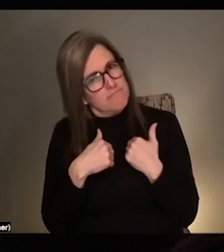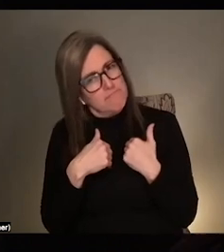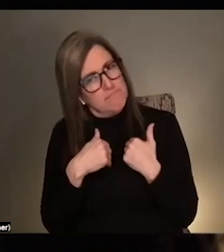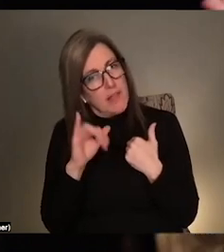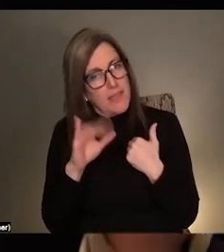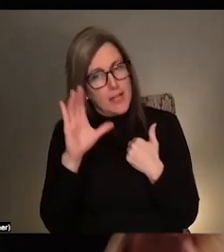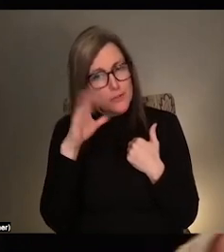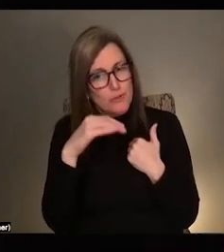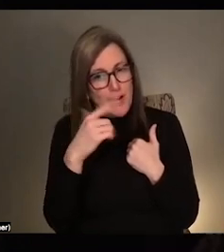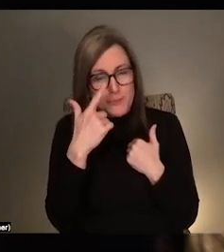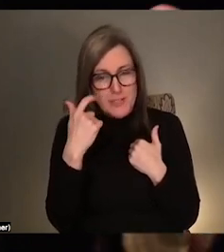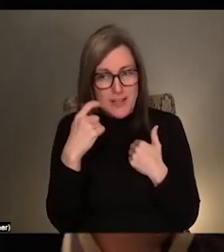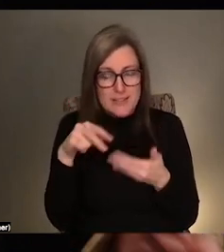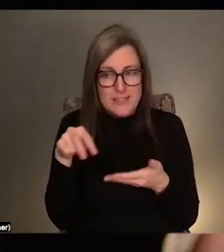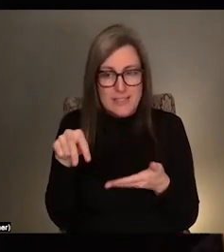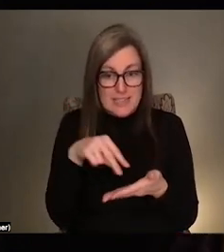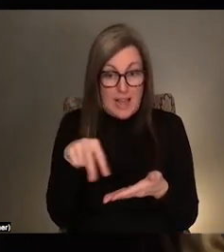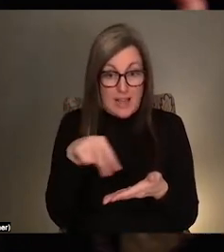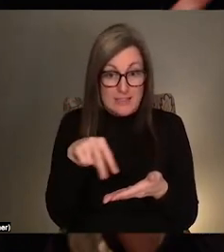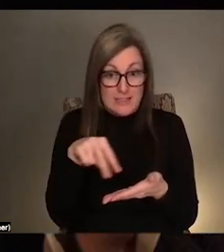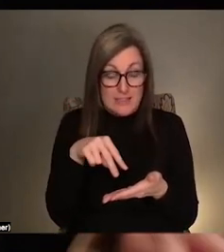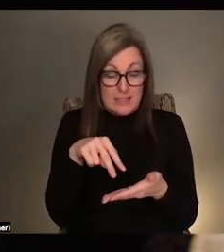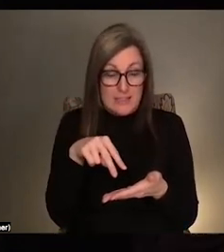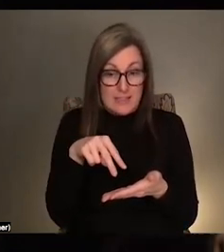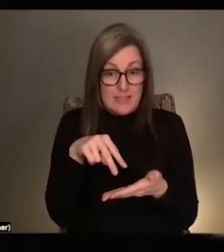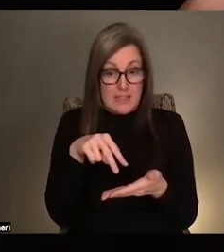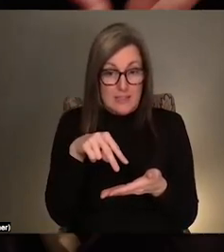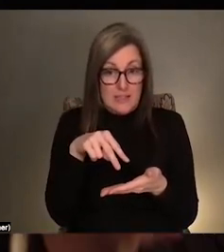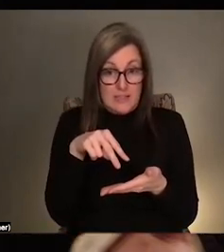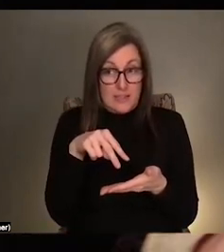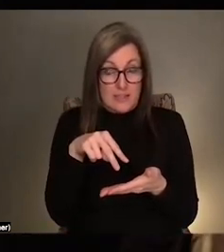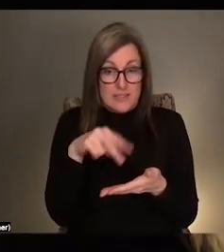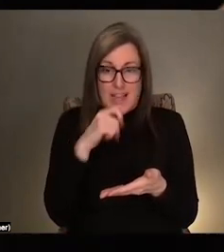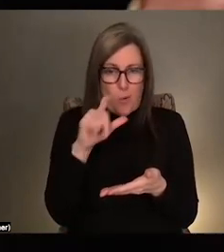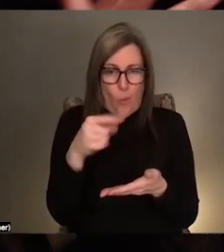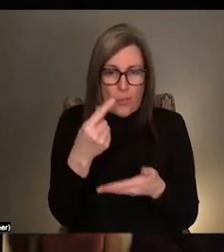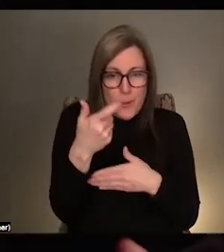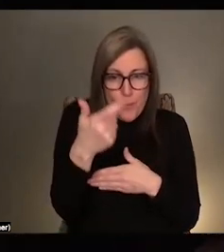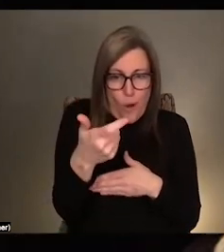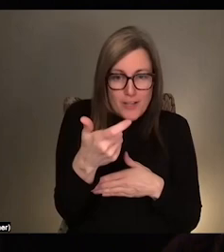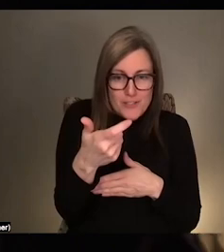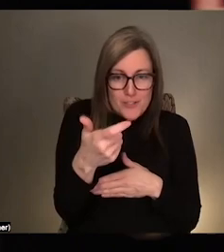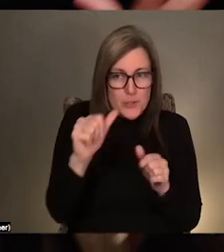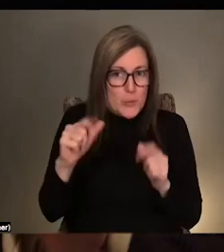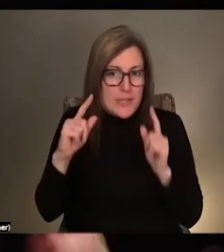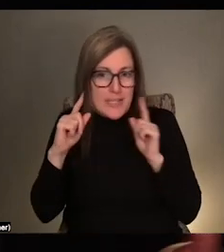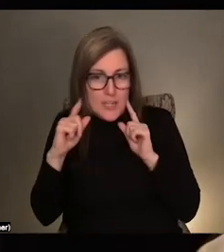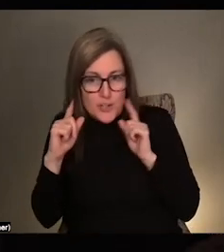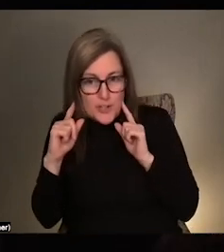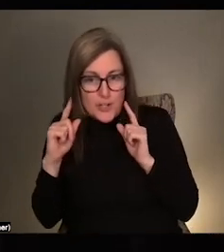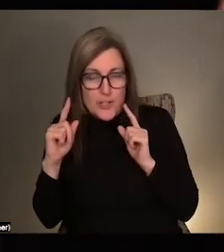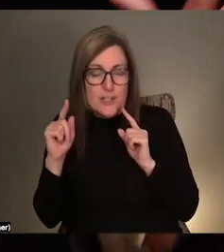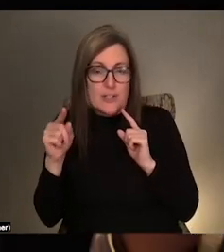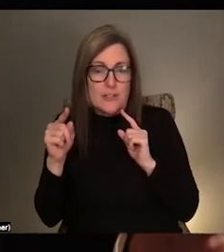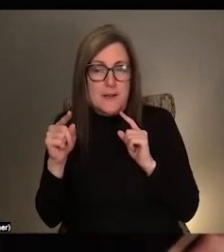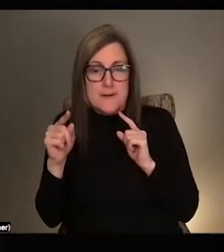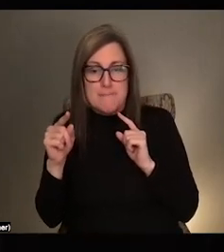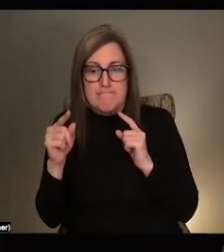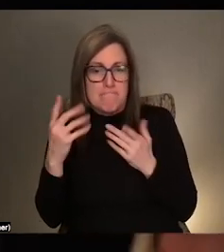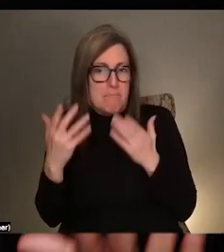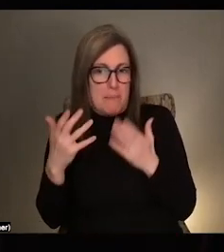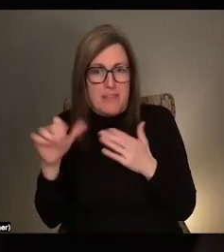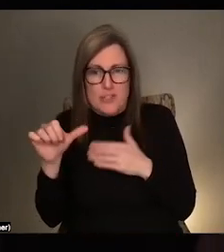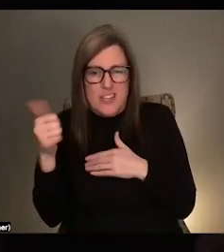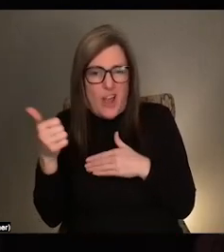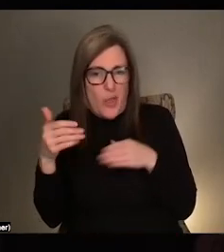dance is something that is like can be experienced in a wide variety of ways. And there might be another way